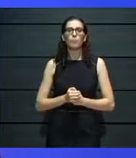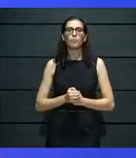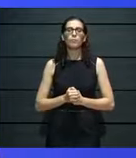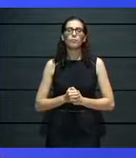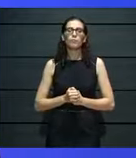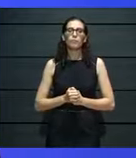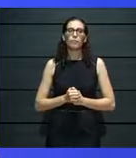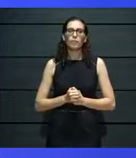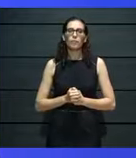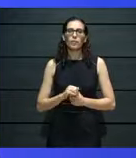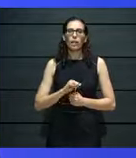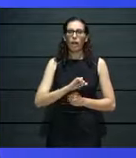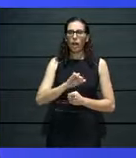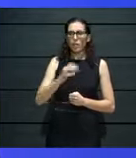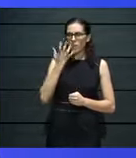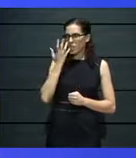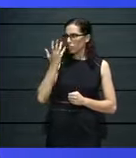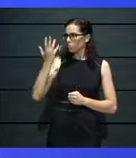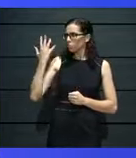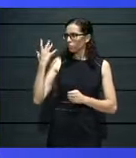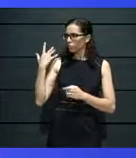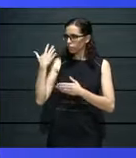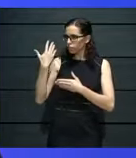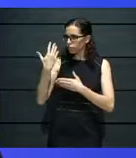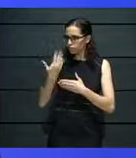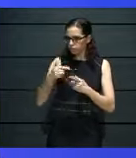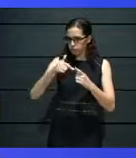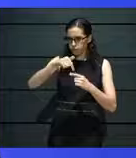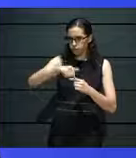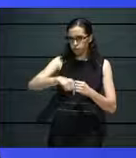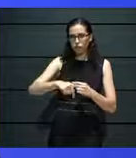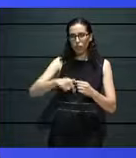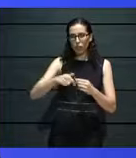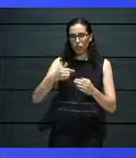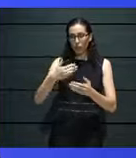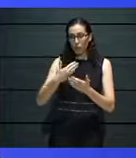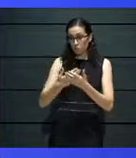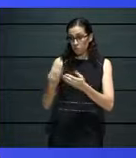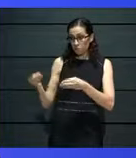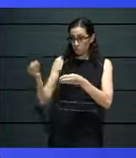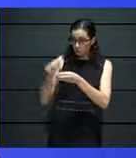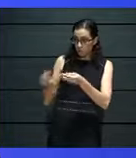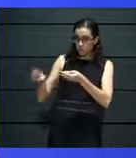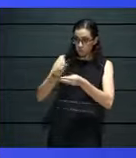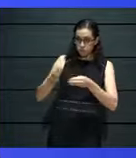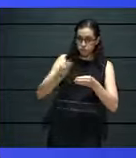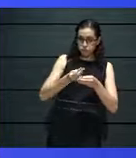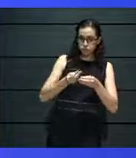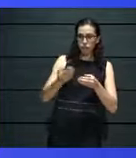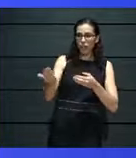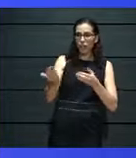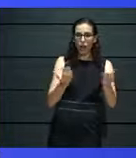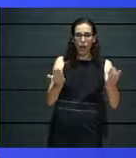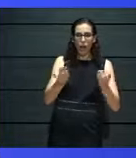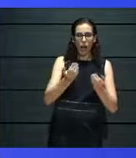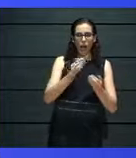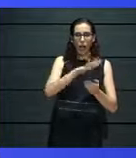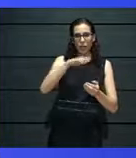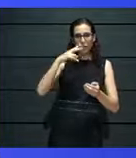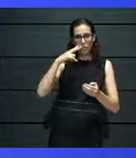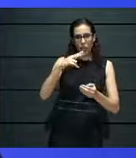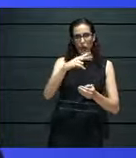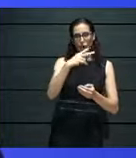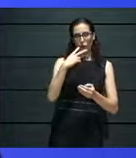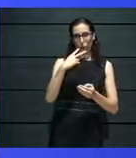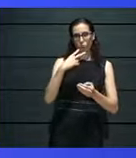in the last five years, we have engaged considerably our audiences in various alternative manners.